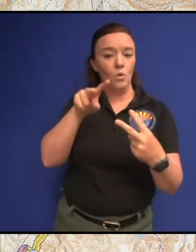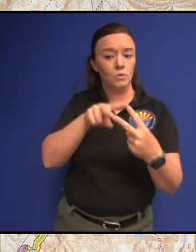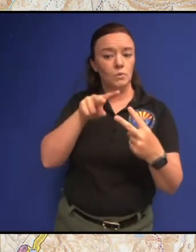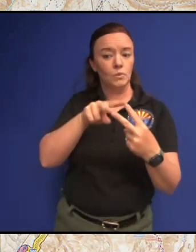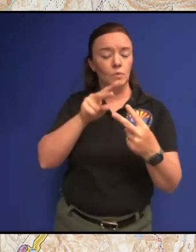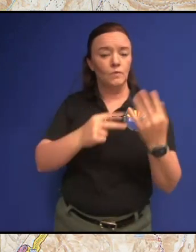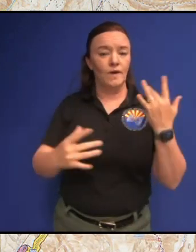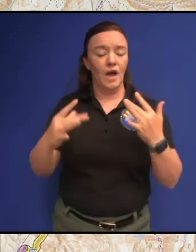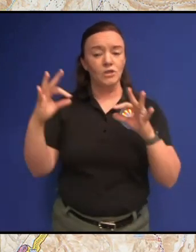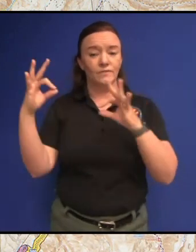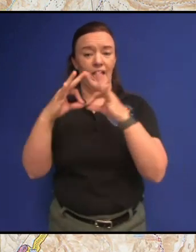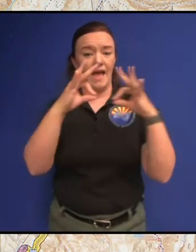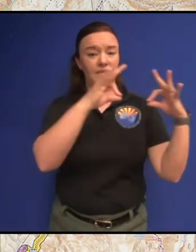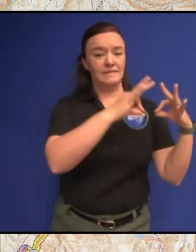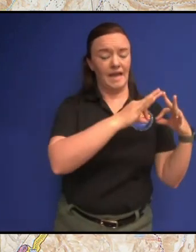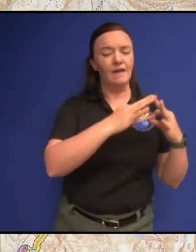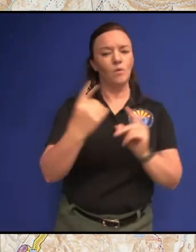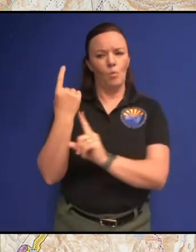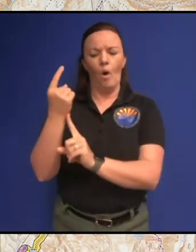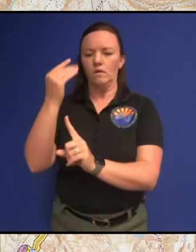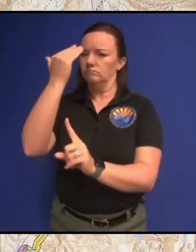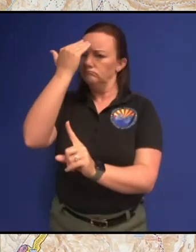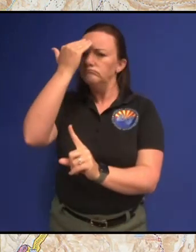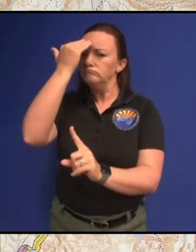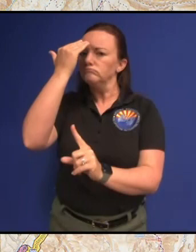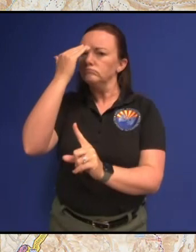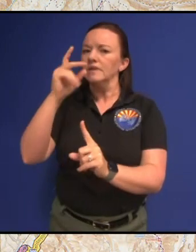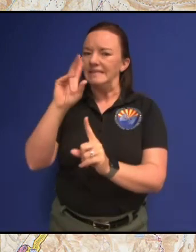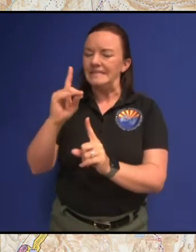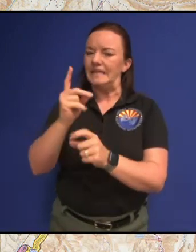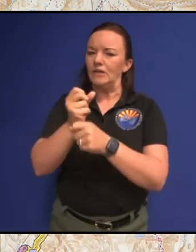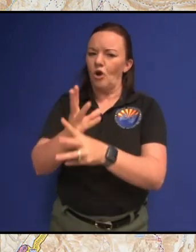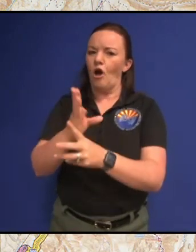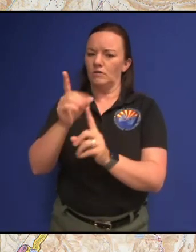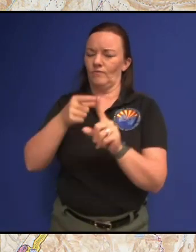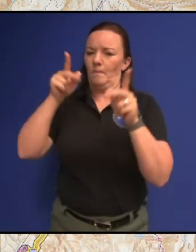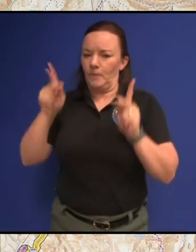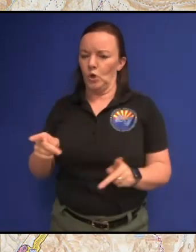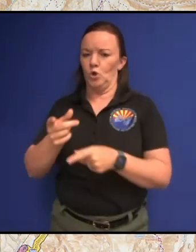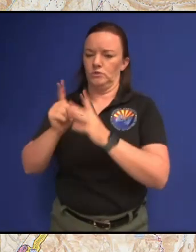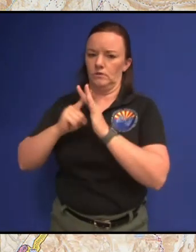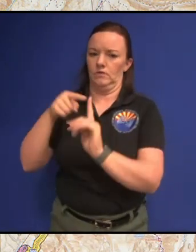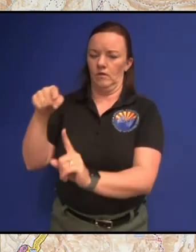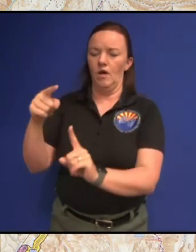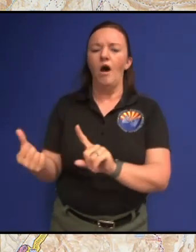well one of was known to be human caused and the other one is under investigation